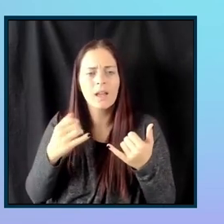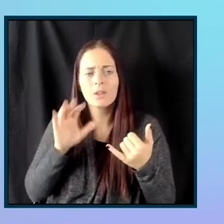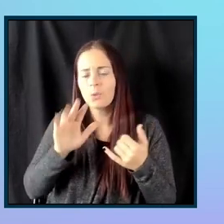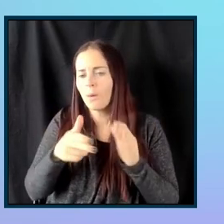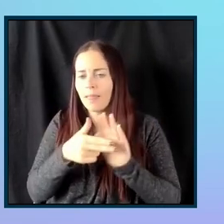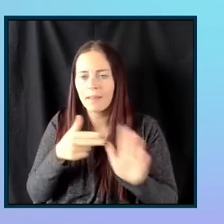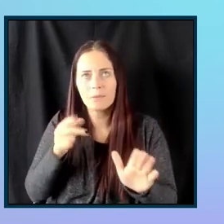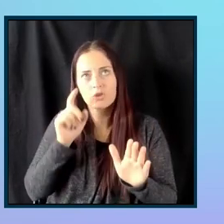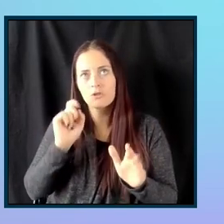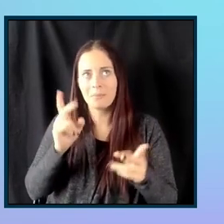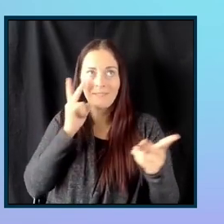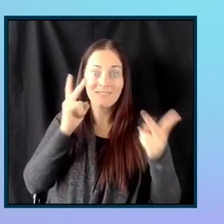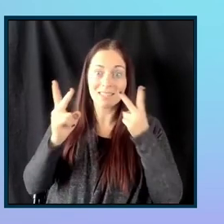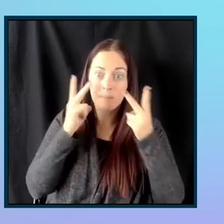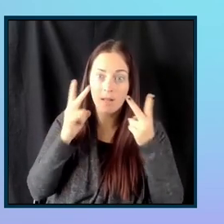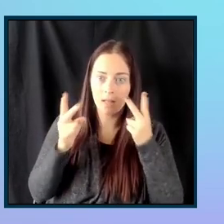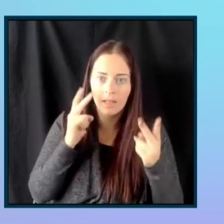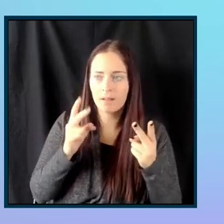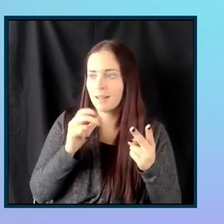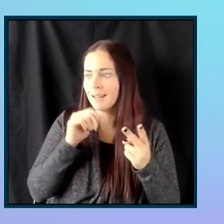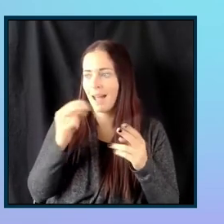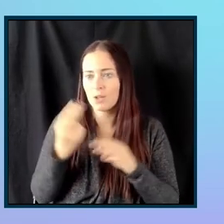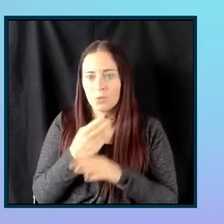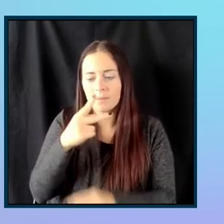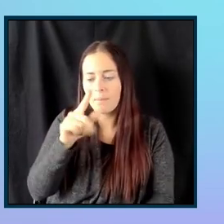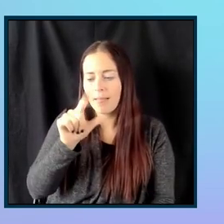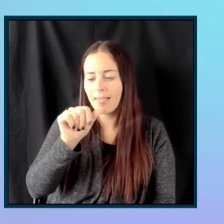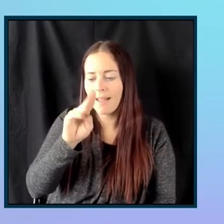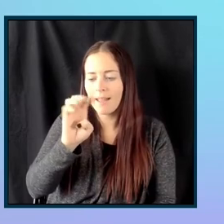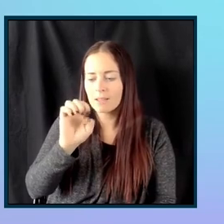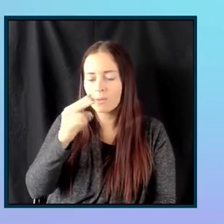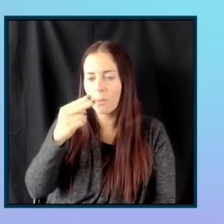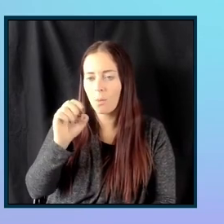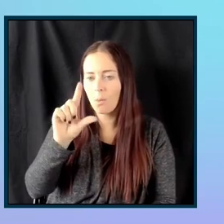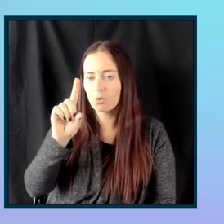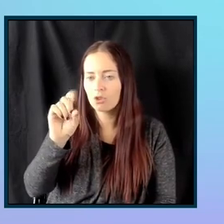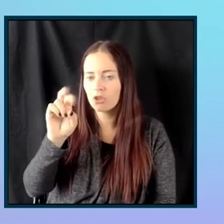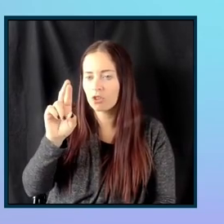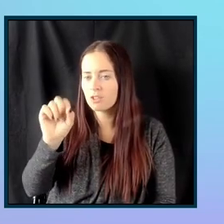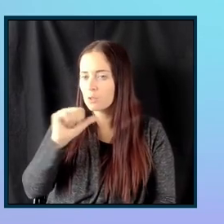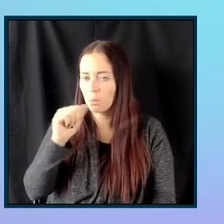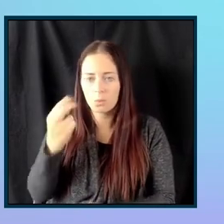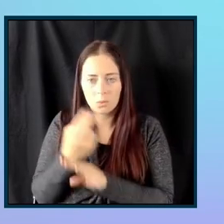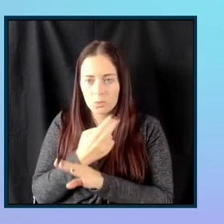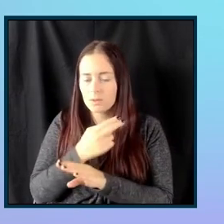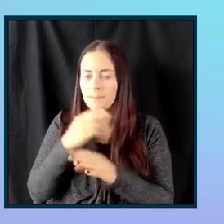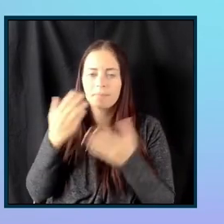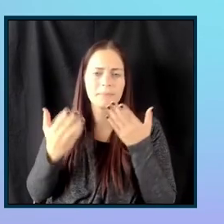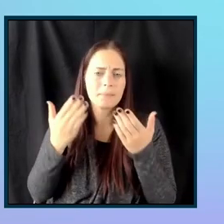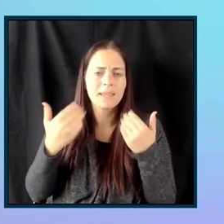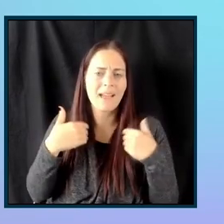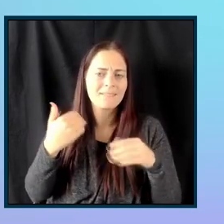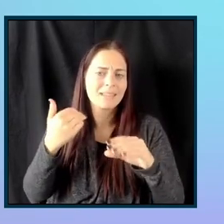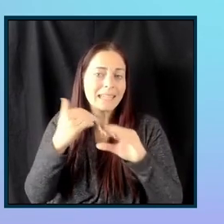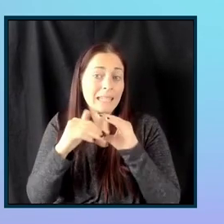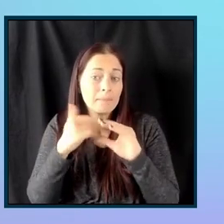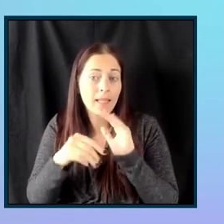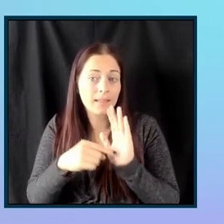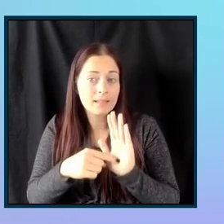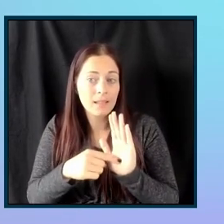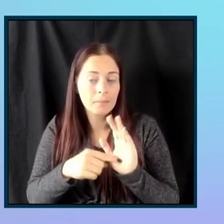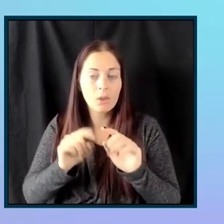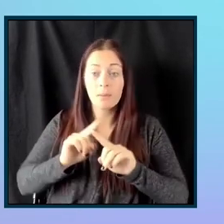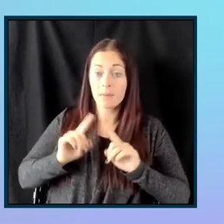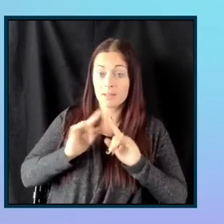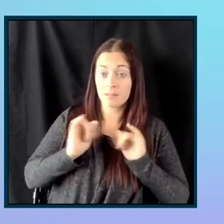that any, that you're not using placeholders to provide any crucial information for users. You might have, like, an email example in there, but make sure that you're